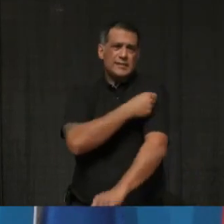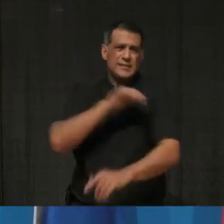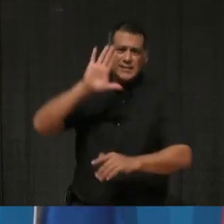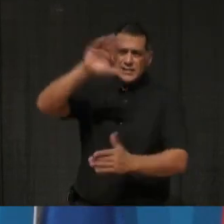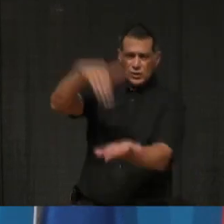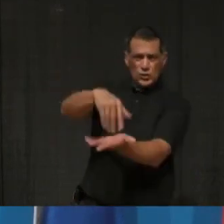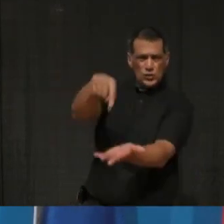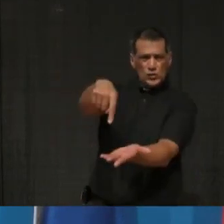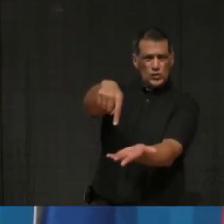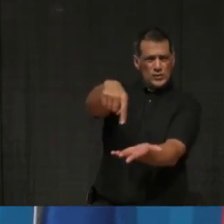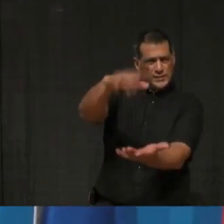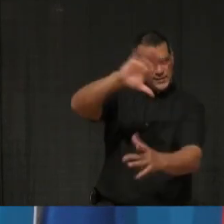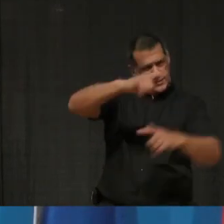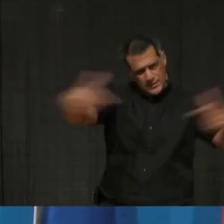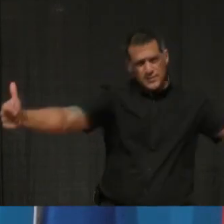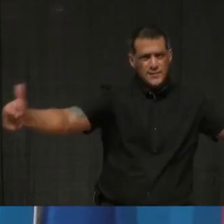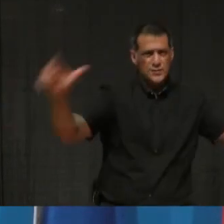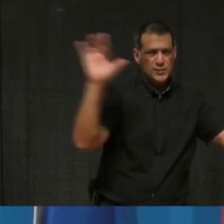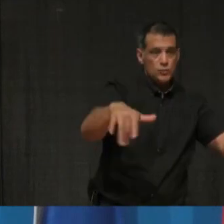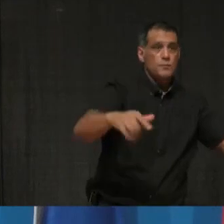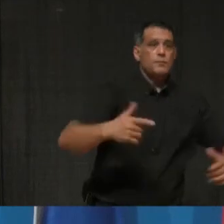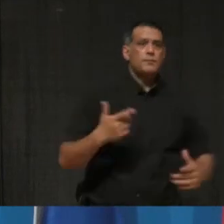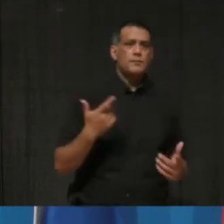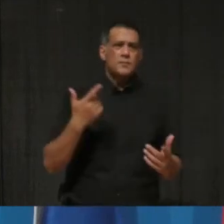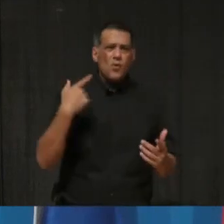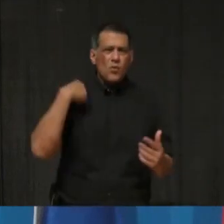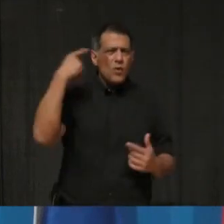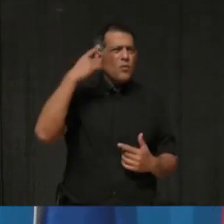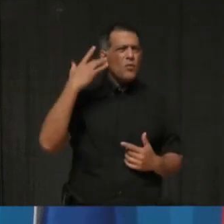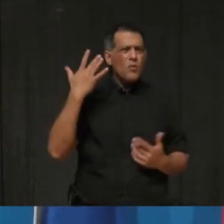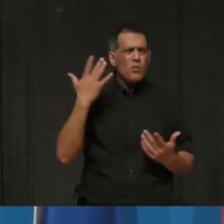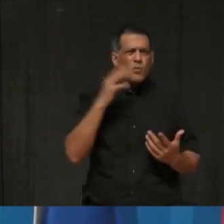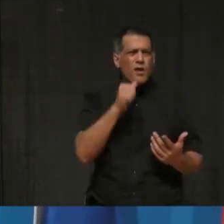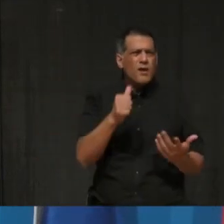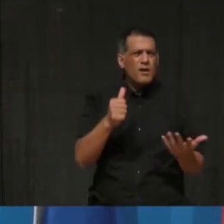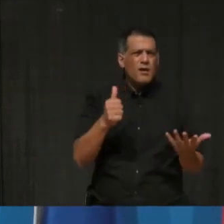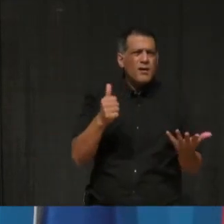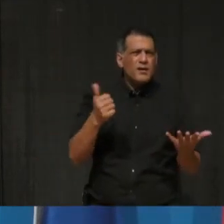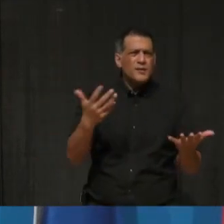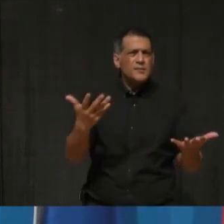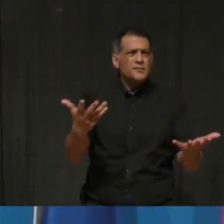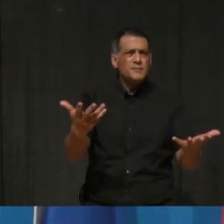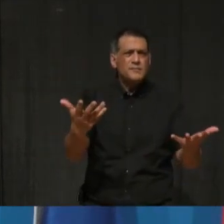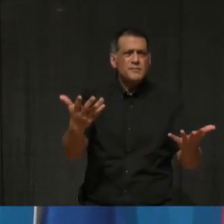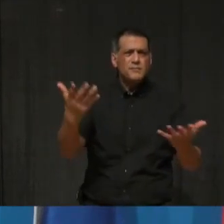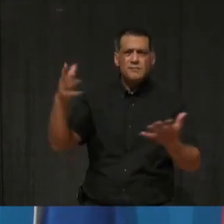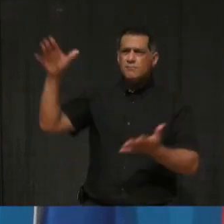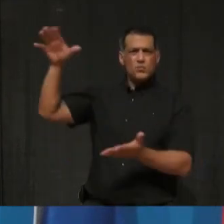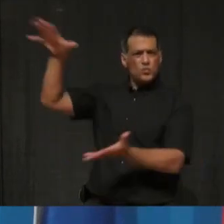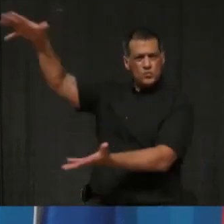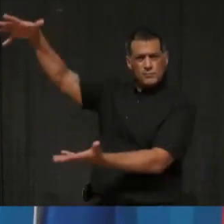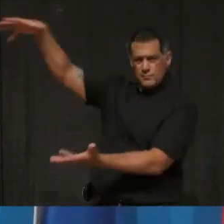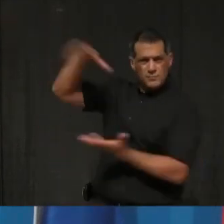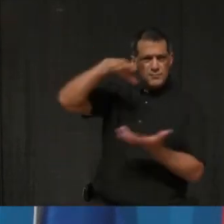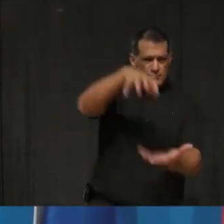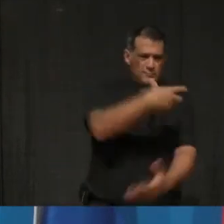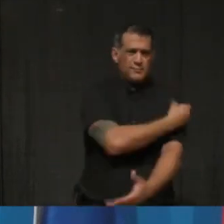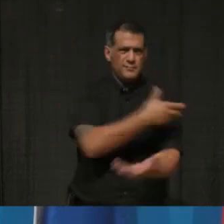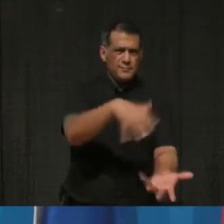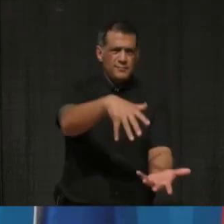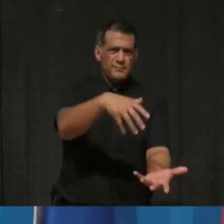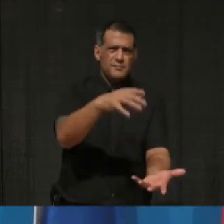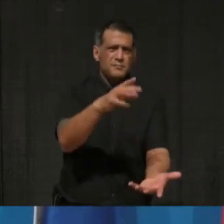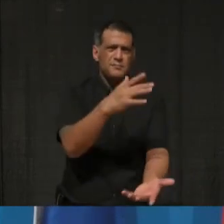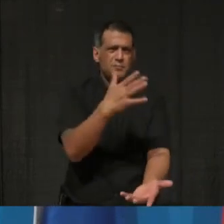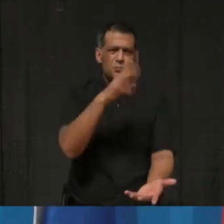highlight why we don't have, uh, not receiving any vaccines from Pfizer, do we